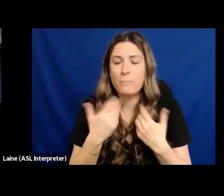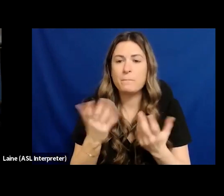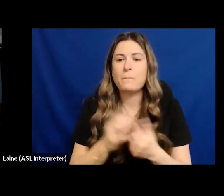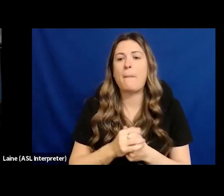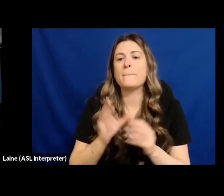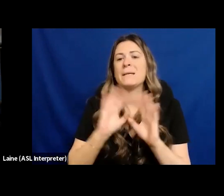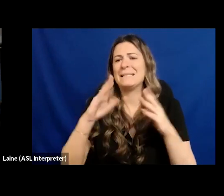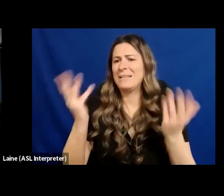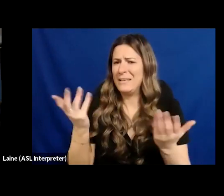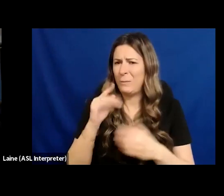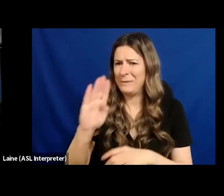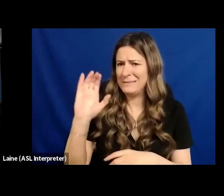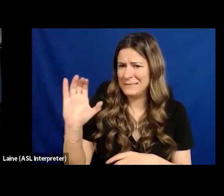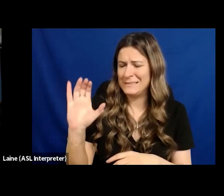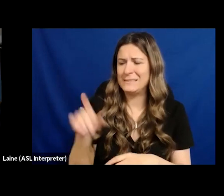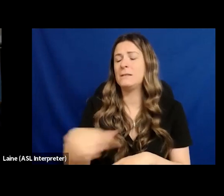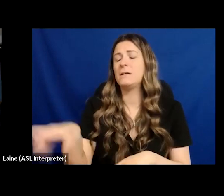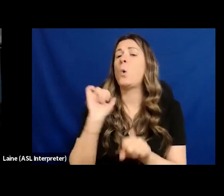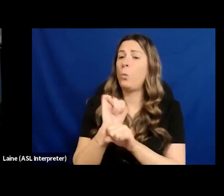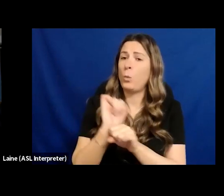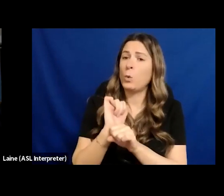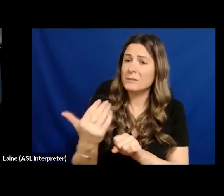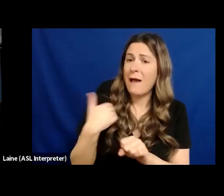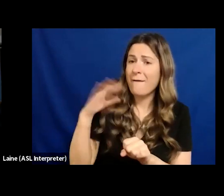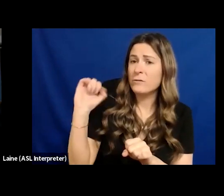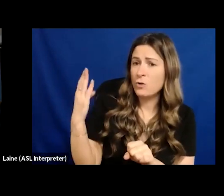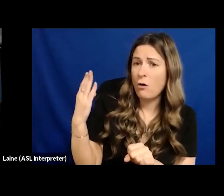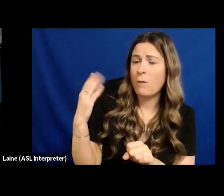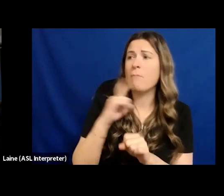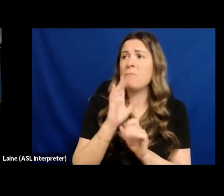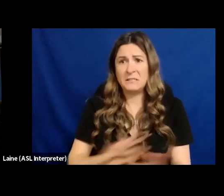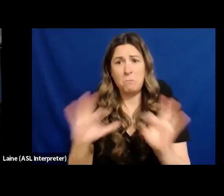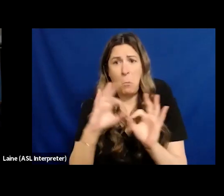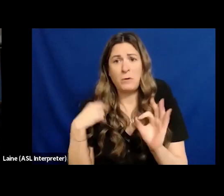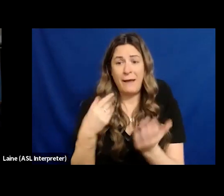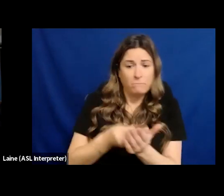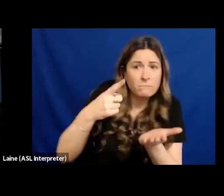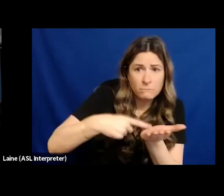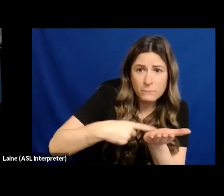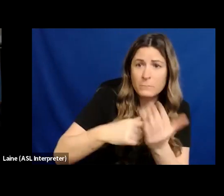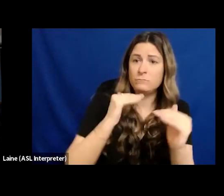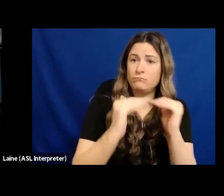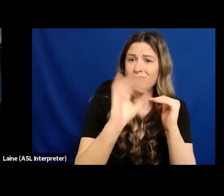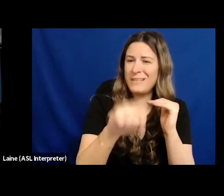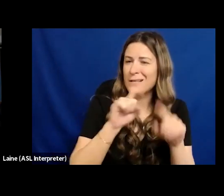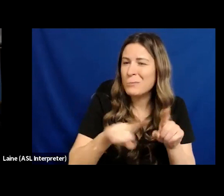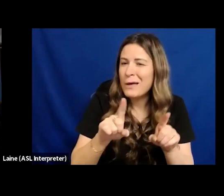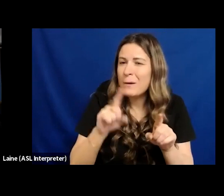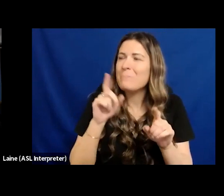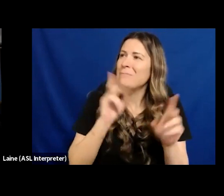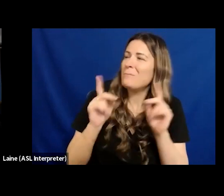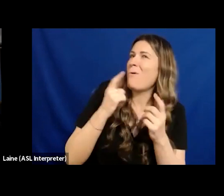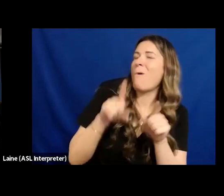unemployed are not solely focused on the financial support a job offers. Employees are also looking for workplaces to offer something more